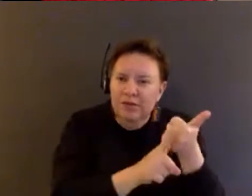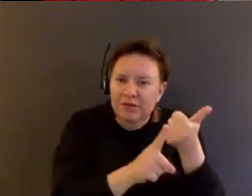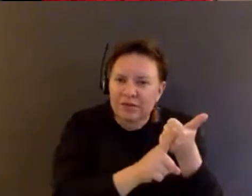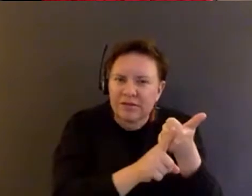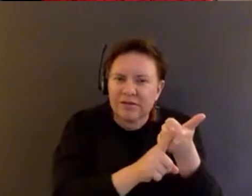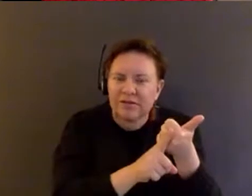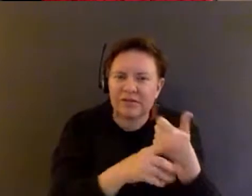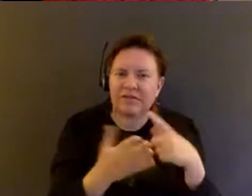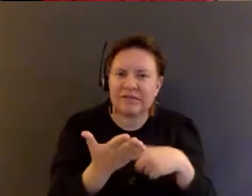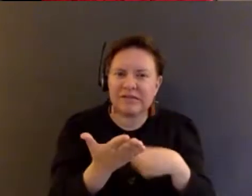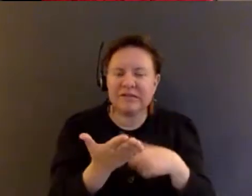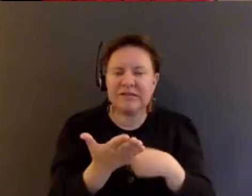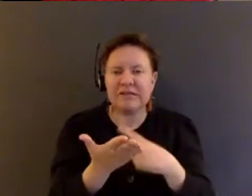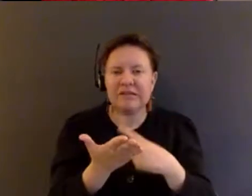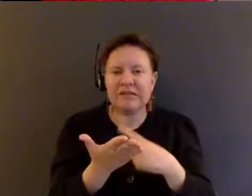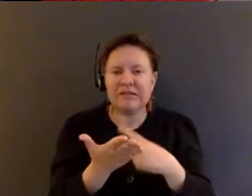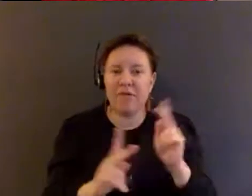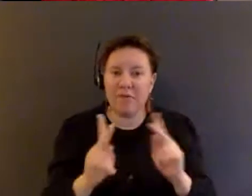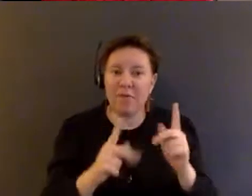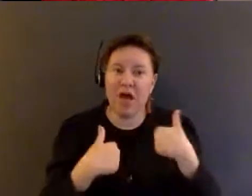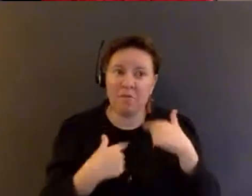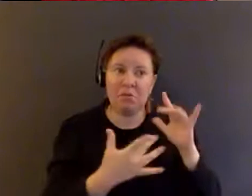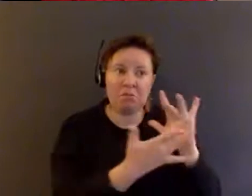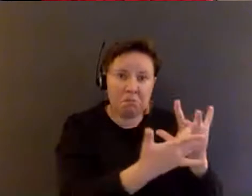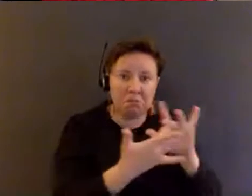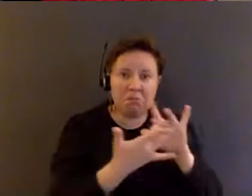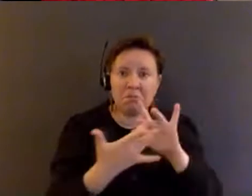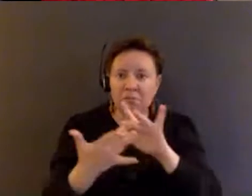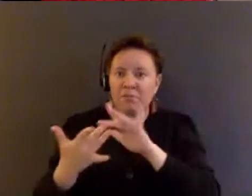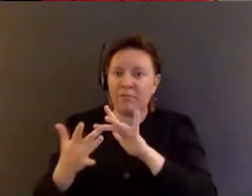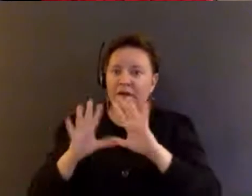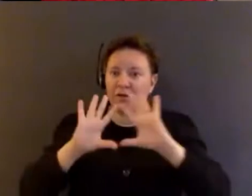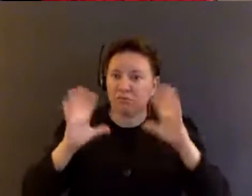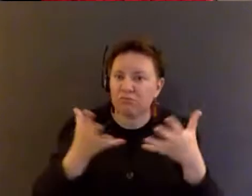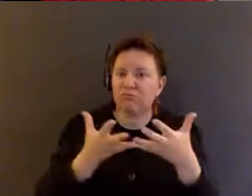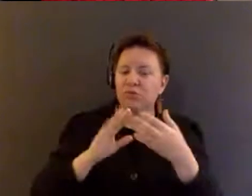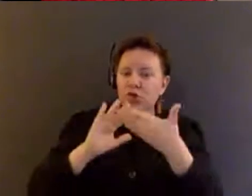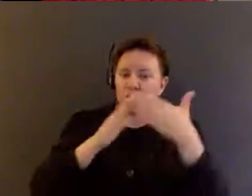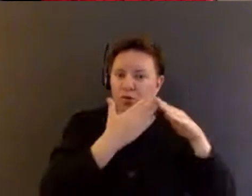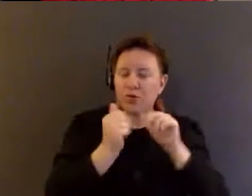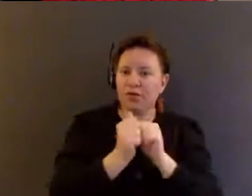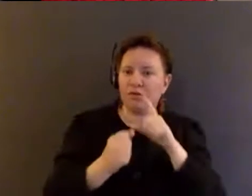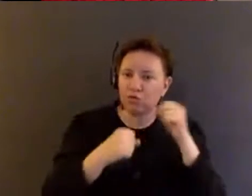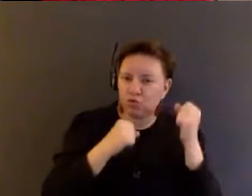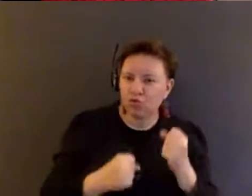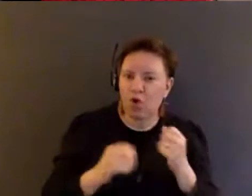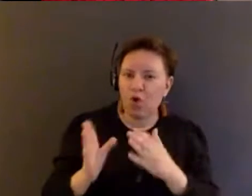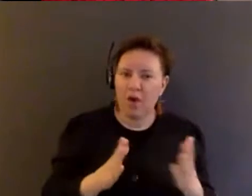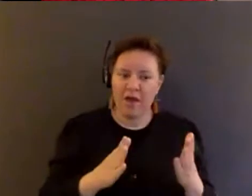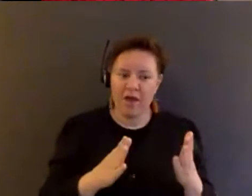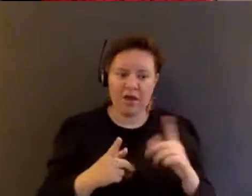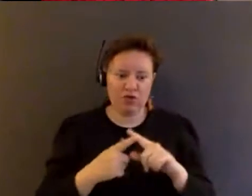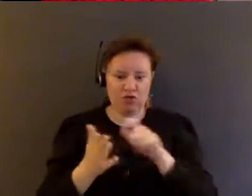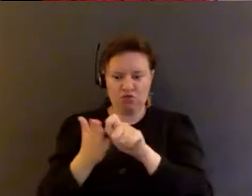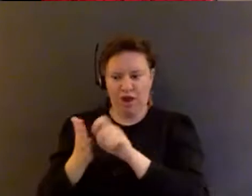some of the, uh, people that I've been community with in a very, very deep way, um, in order to write a book about